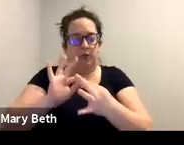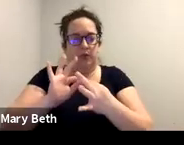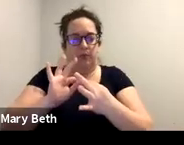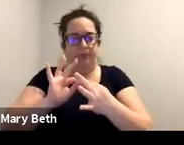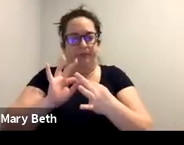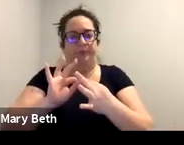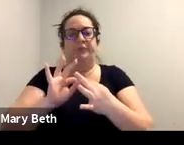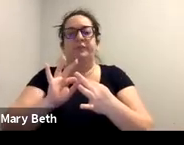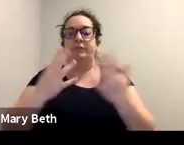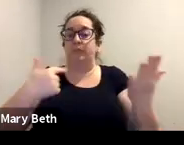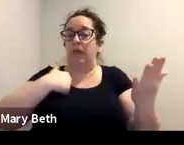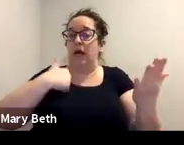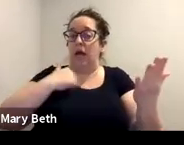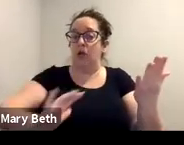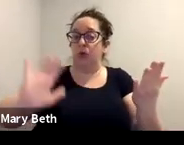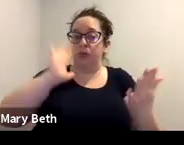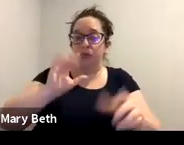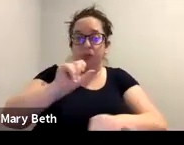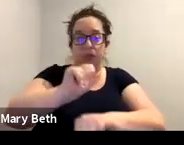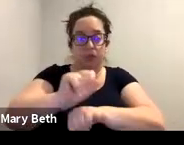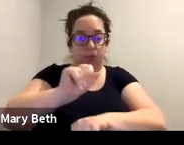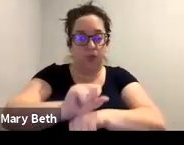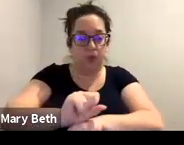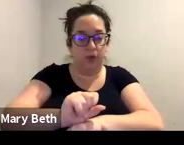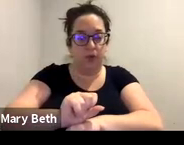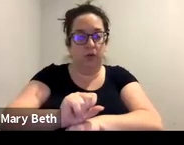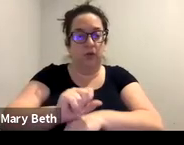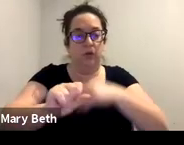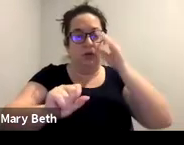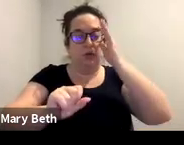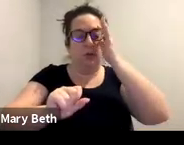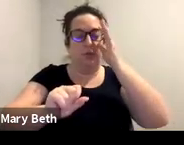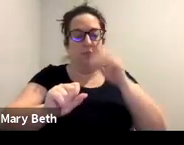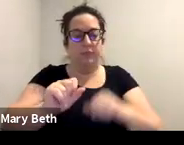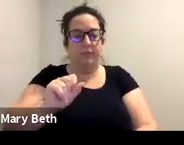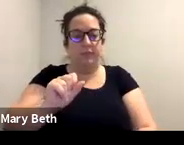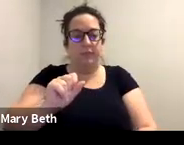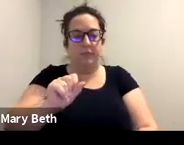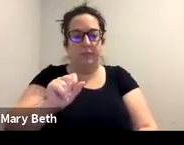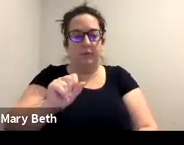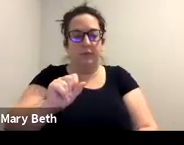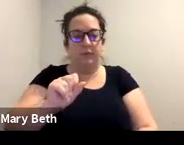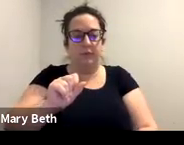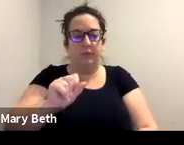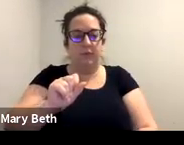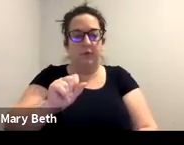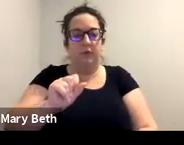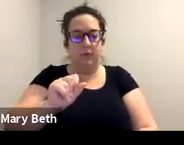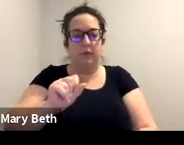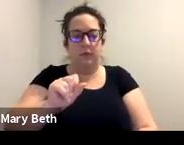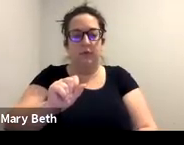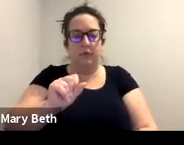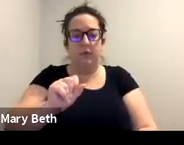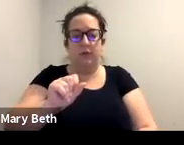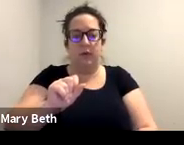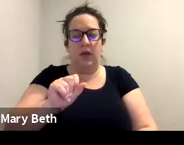where I used to work at that is a great resource, but for example, with their VAWA waitlist, I think it's, it's still